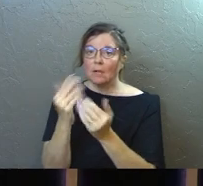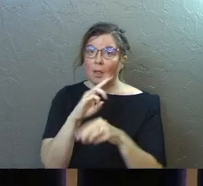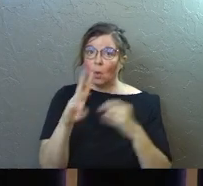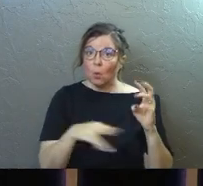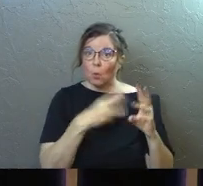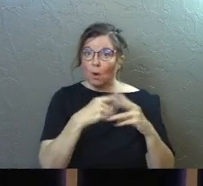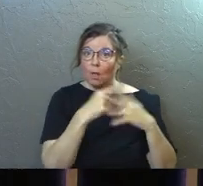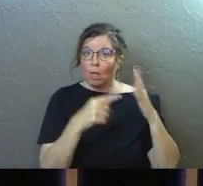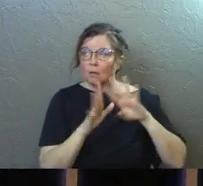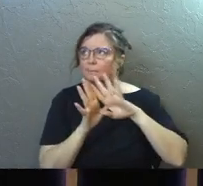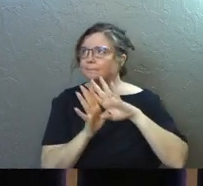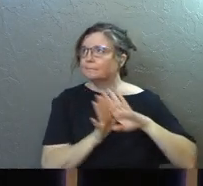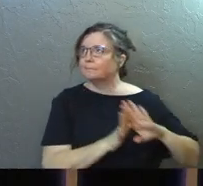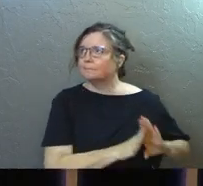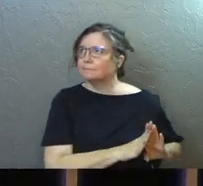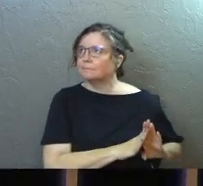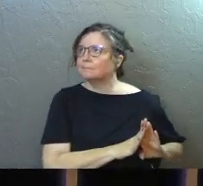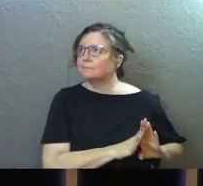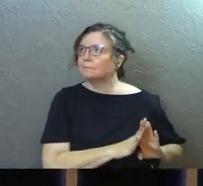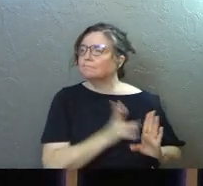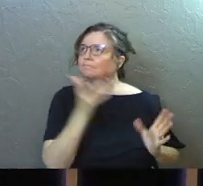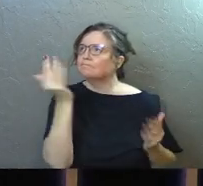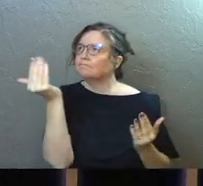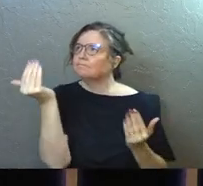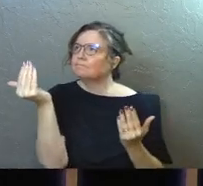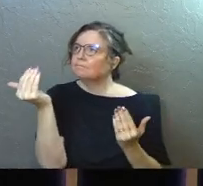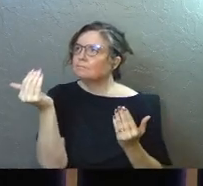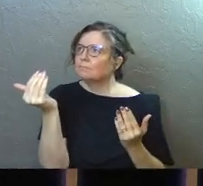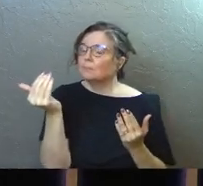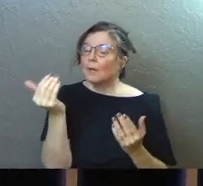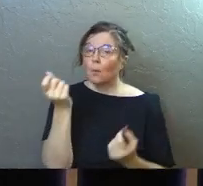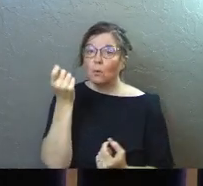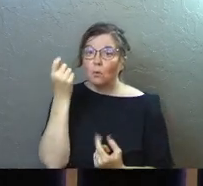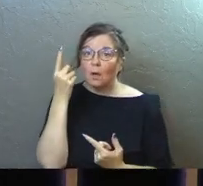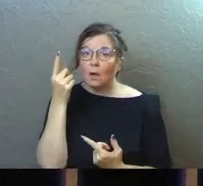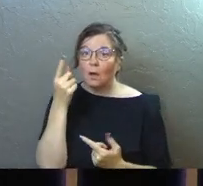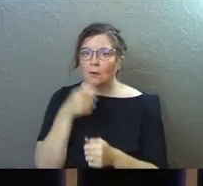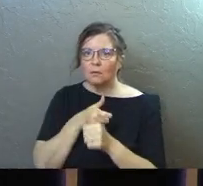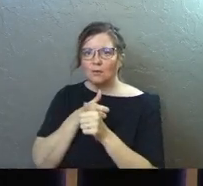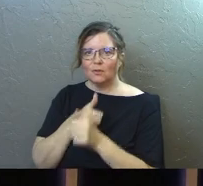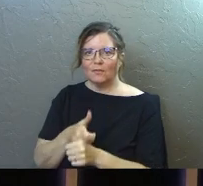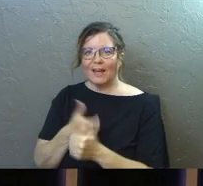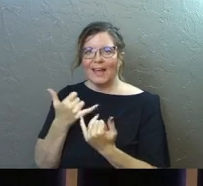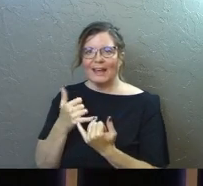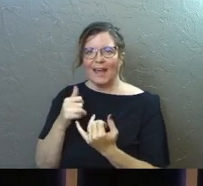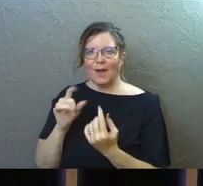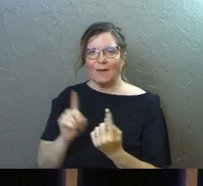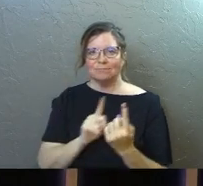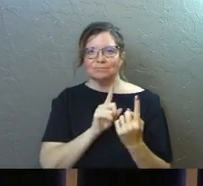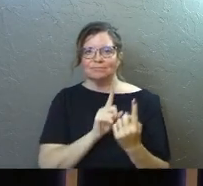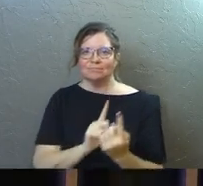And then when you hear it, you get in step with him and you follow him. And now you're dancing.